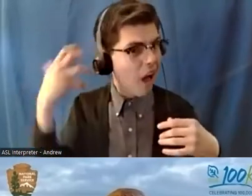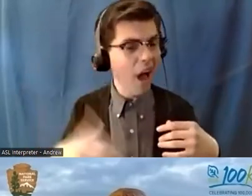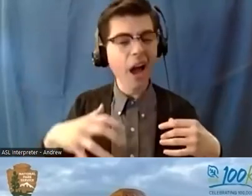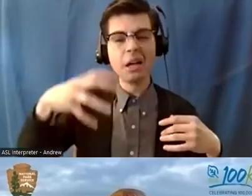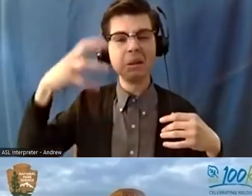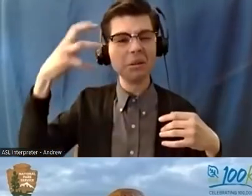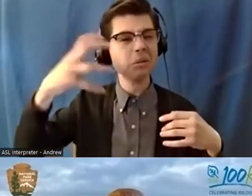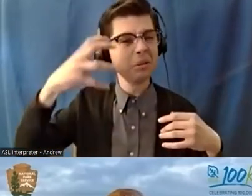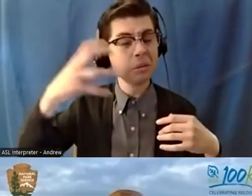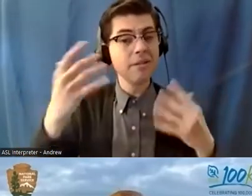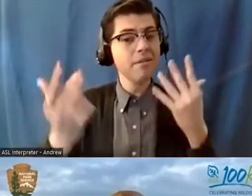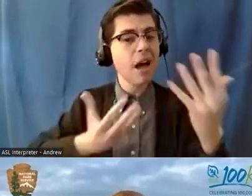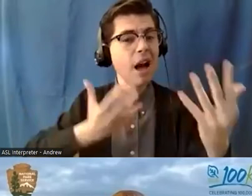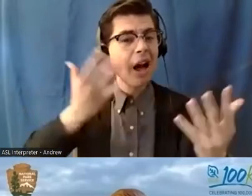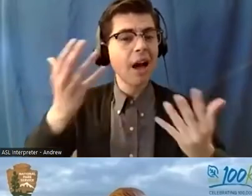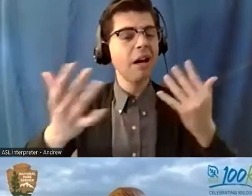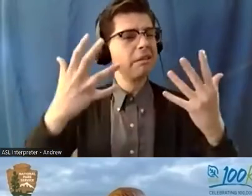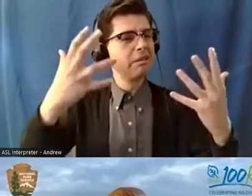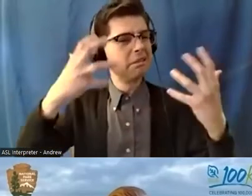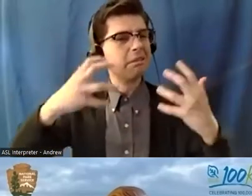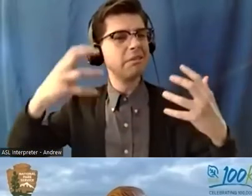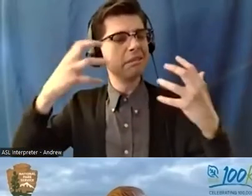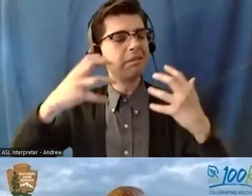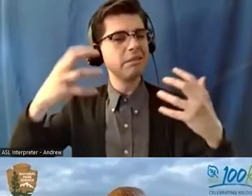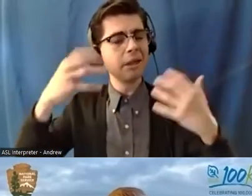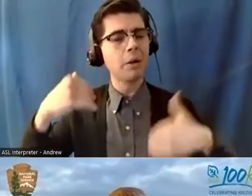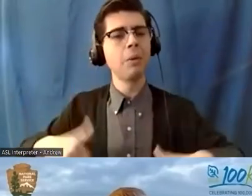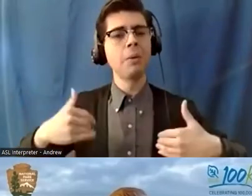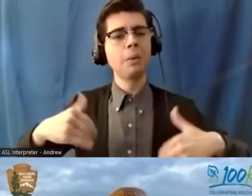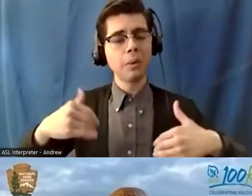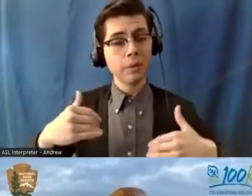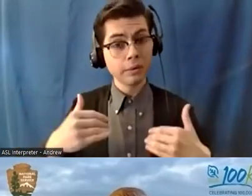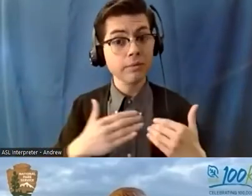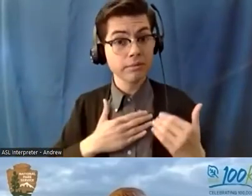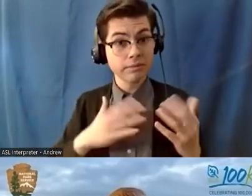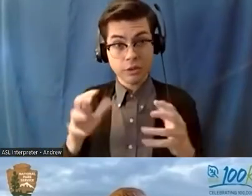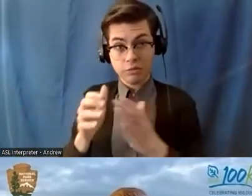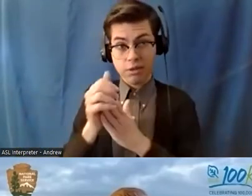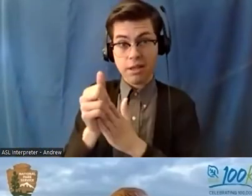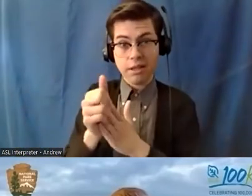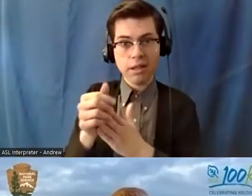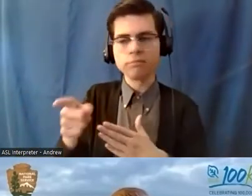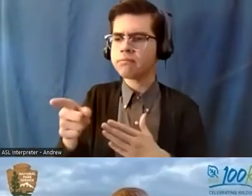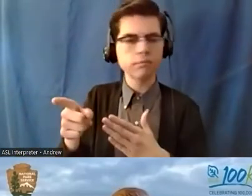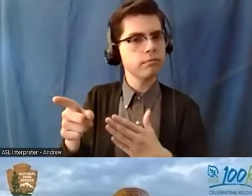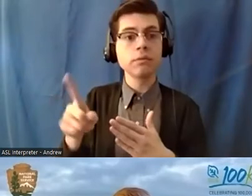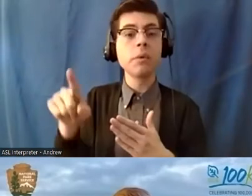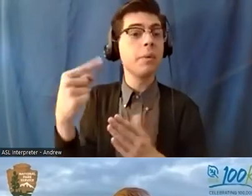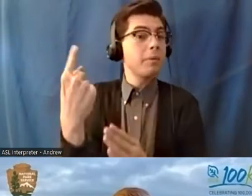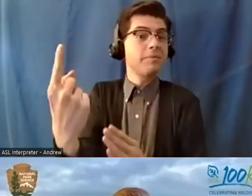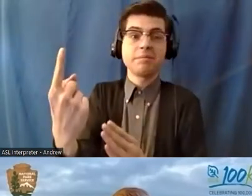can feel the heat already and um my crew leader at the time who was just the only crew leader um